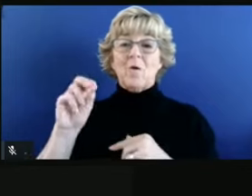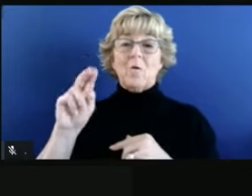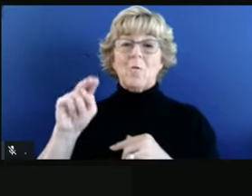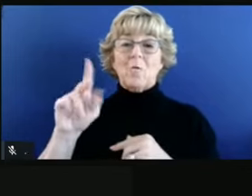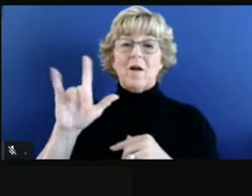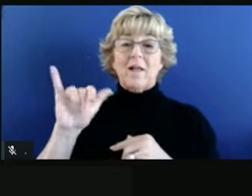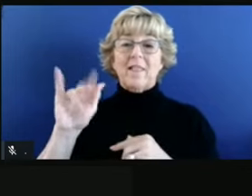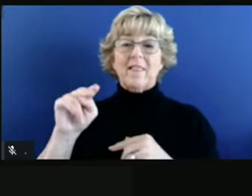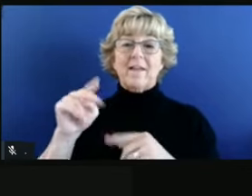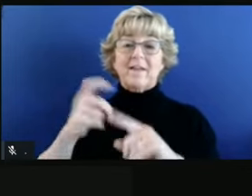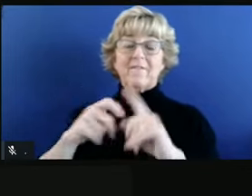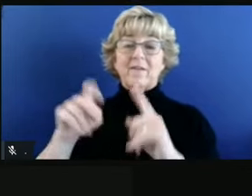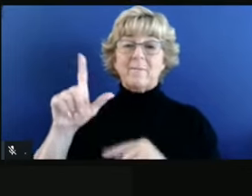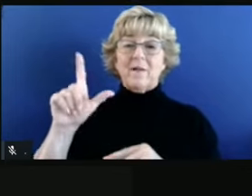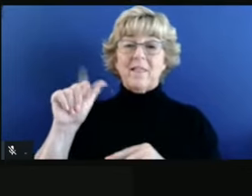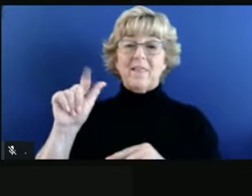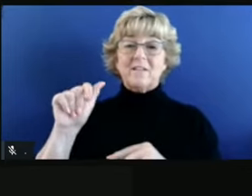Times.